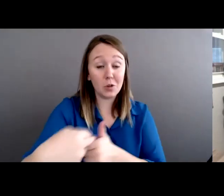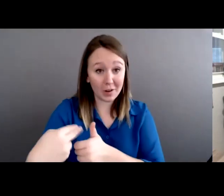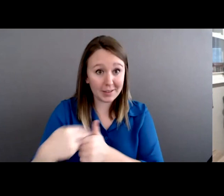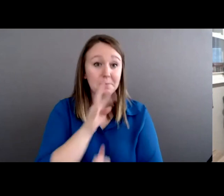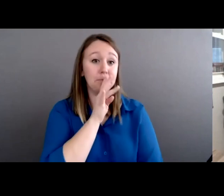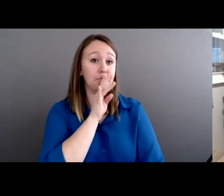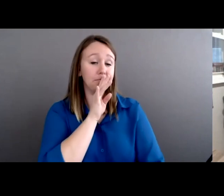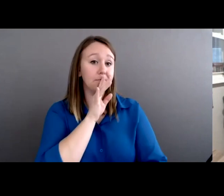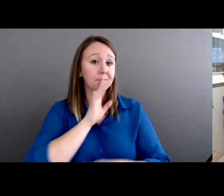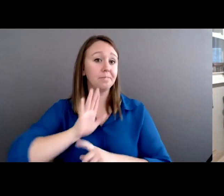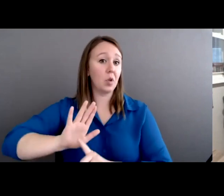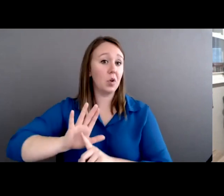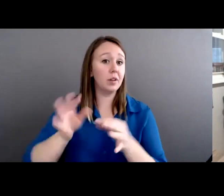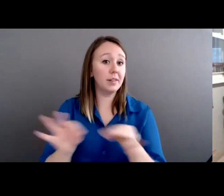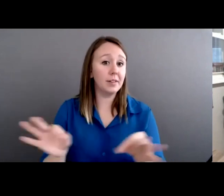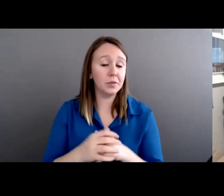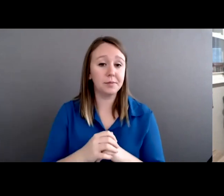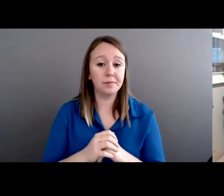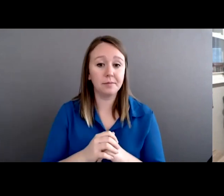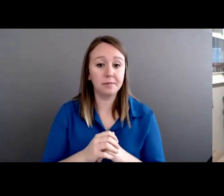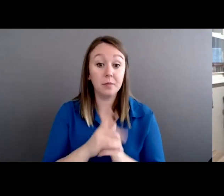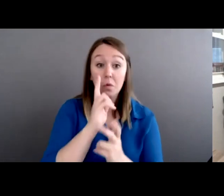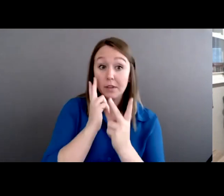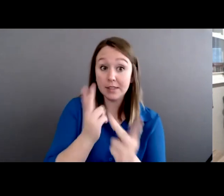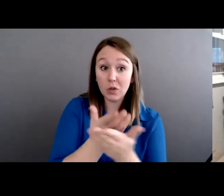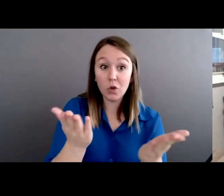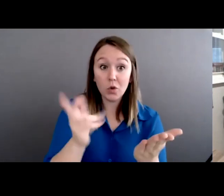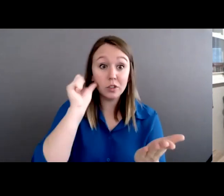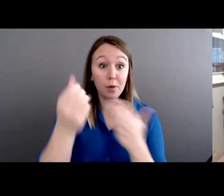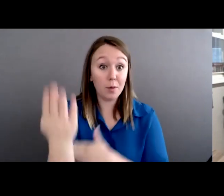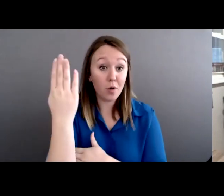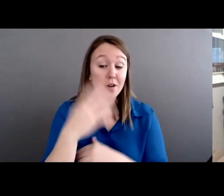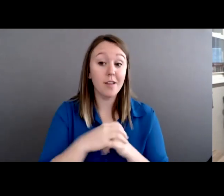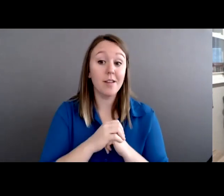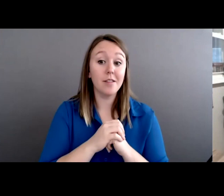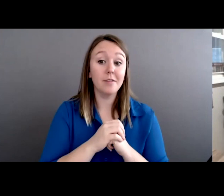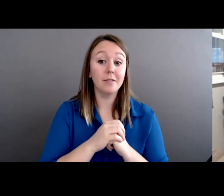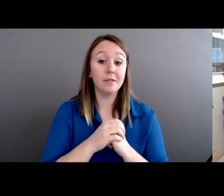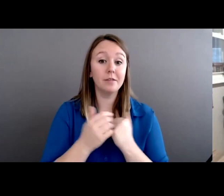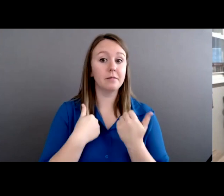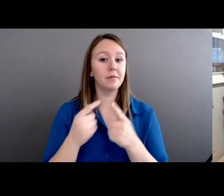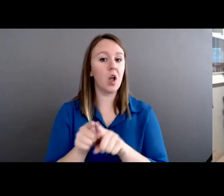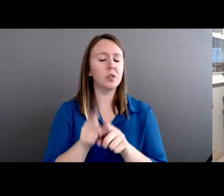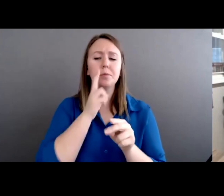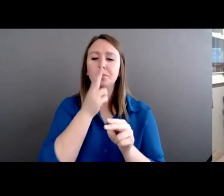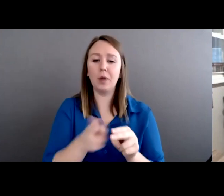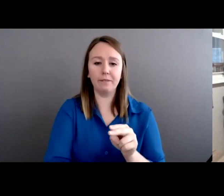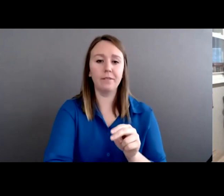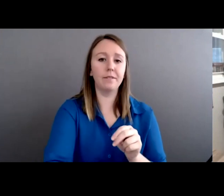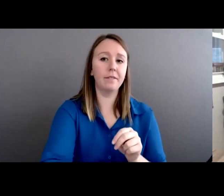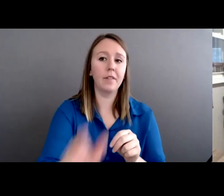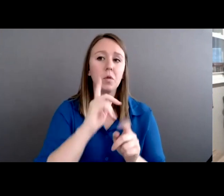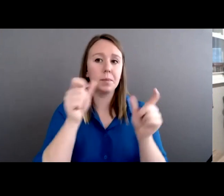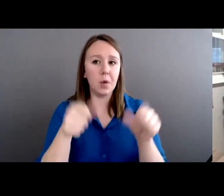We will see you tomorrow morning. I will also really quickly, again, post in the